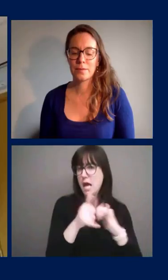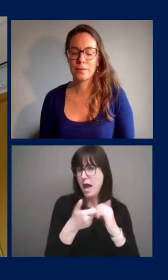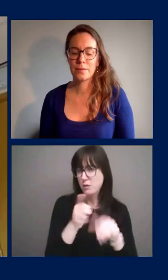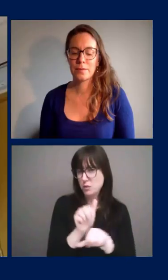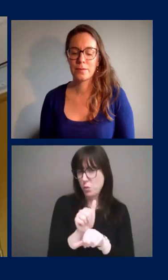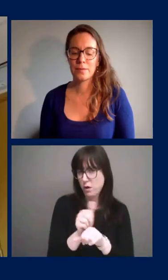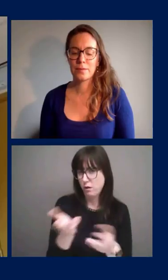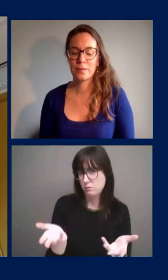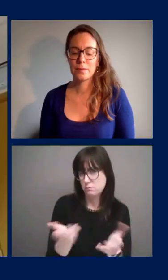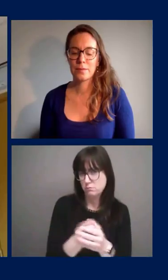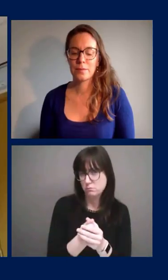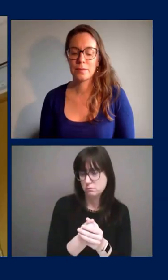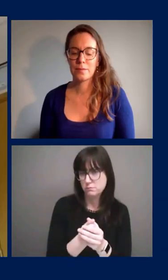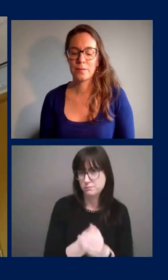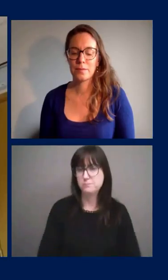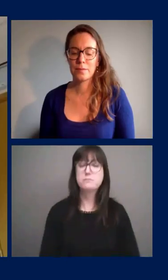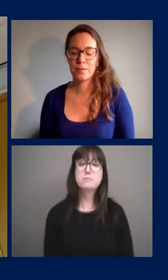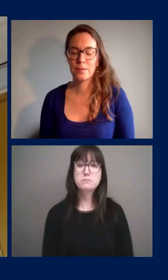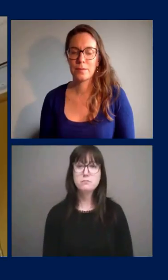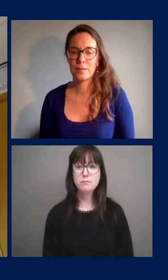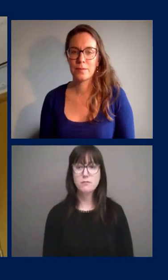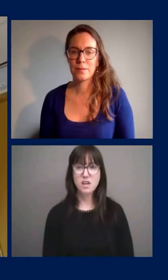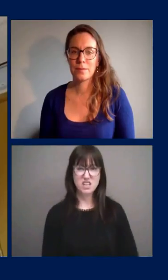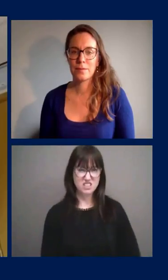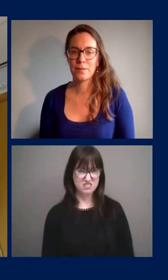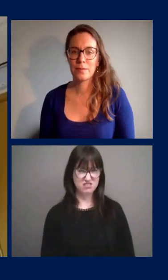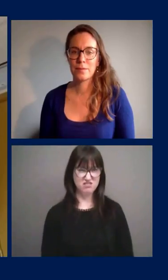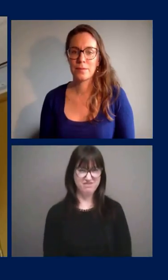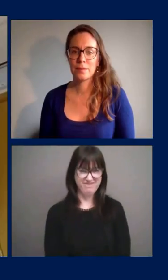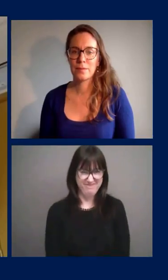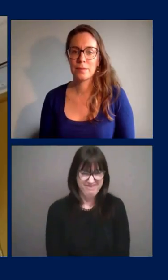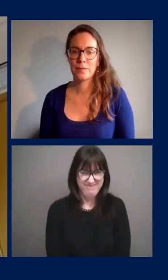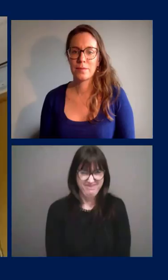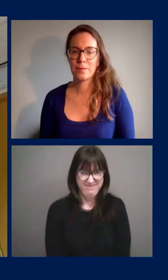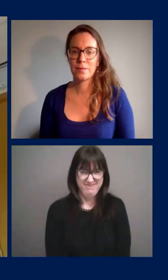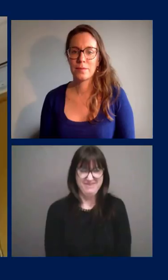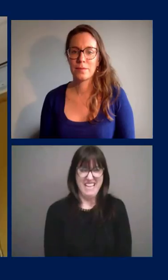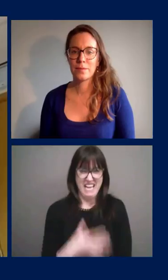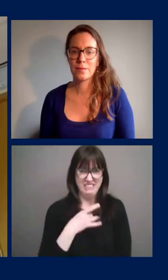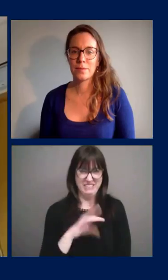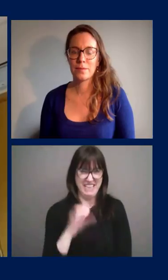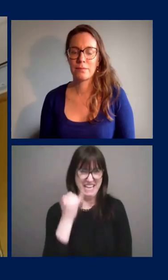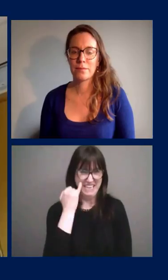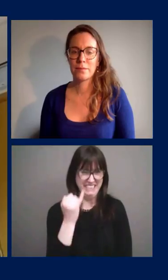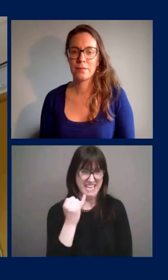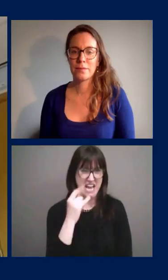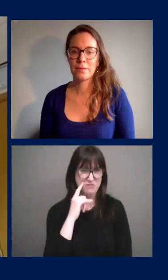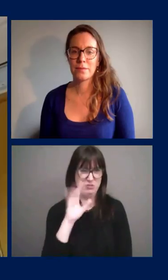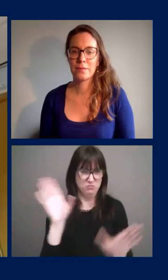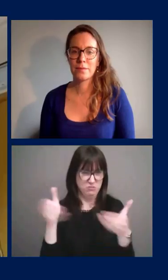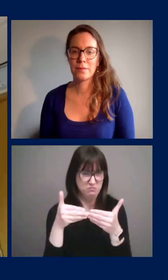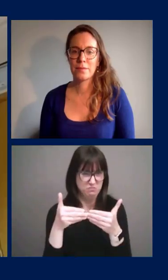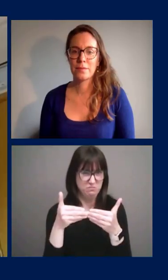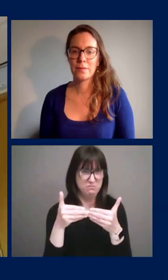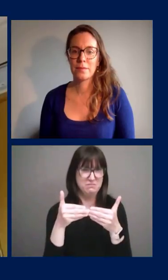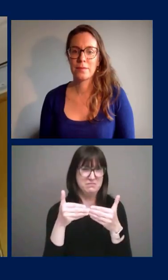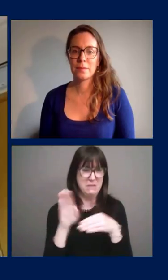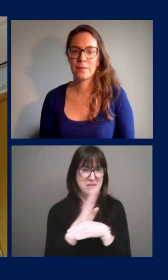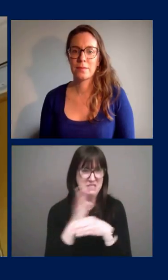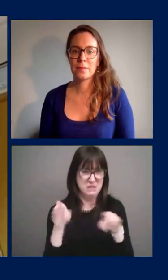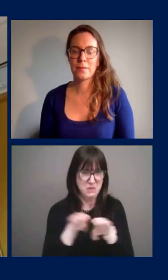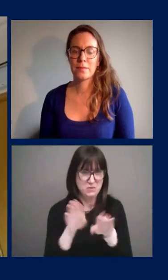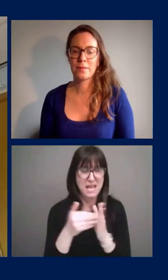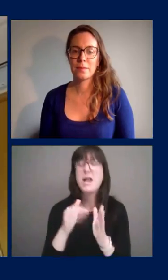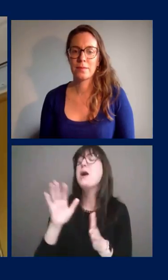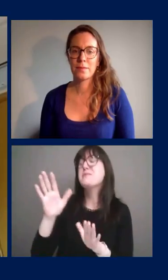work I don't like the sound of that door slamming well I mean I mean we're focusing restrictions